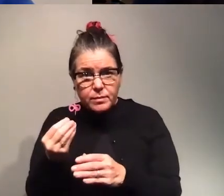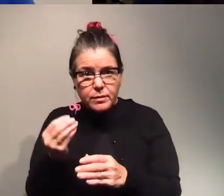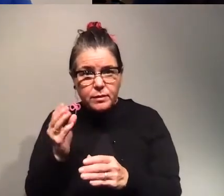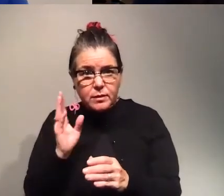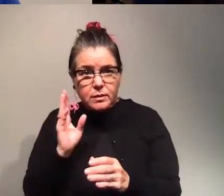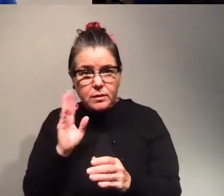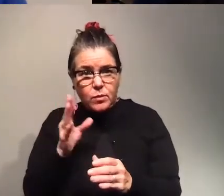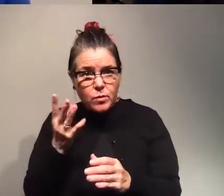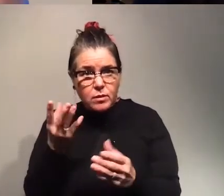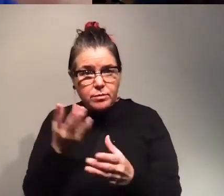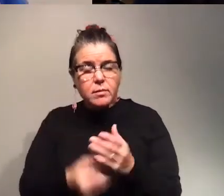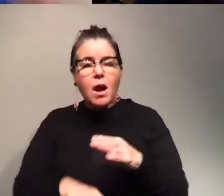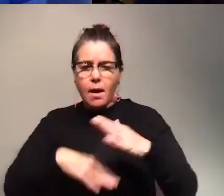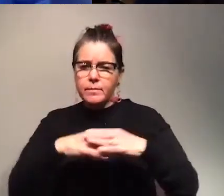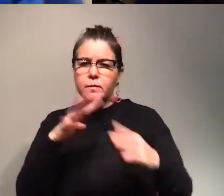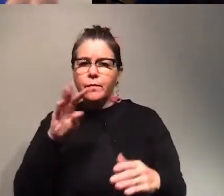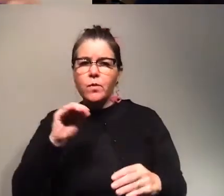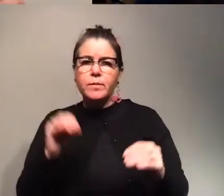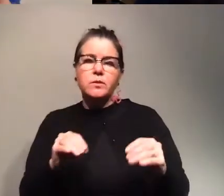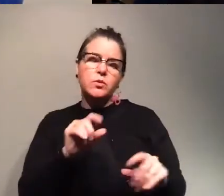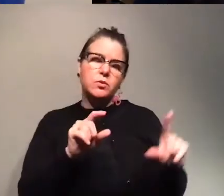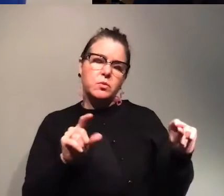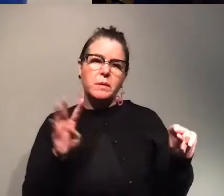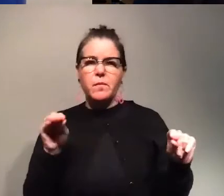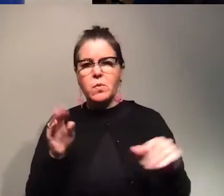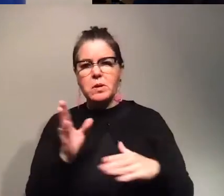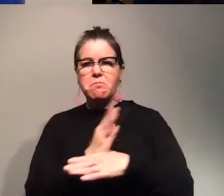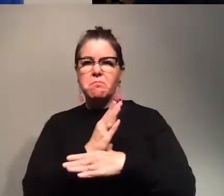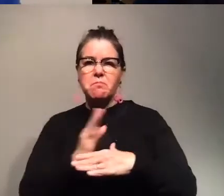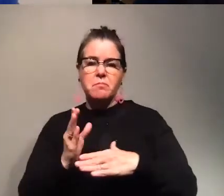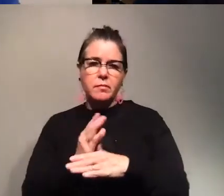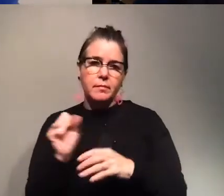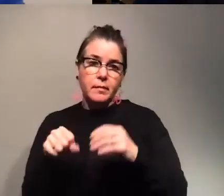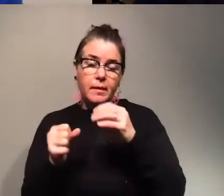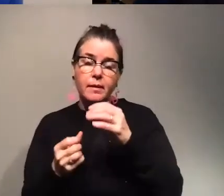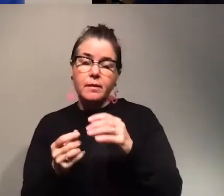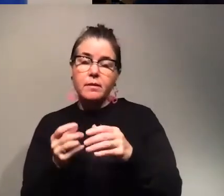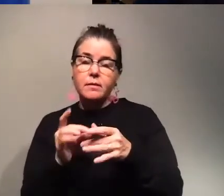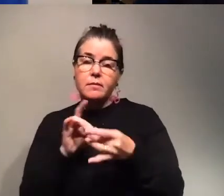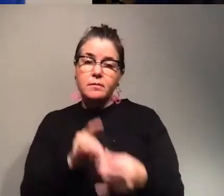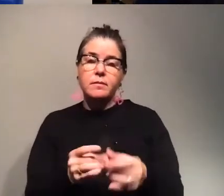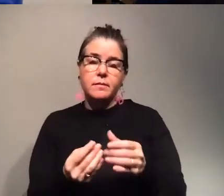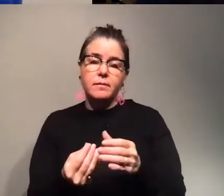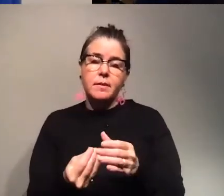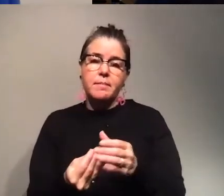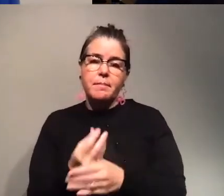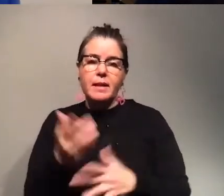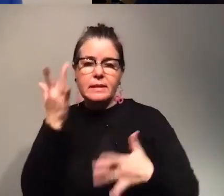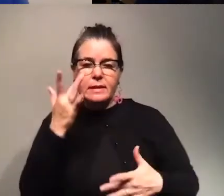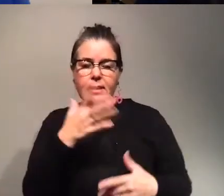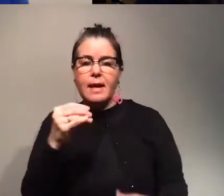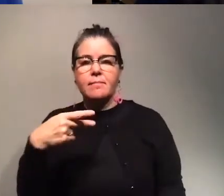yeah up to 40 percent so usually it's like 20 to 40 percent but yeah to plant diseases and pests that's wild